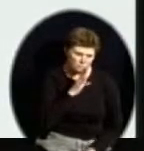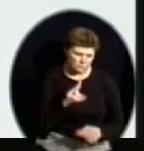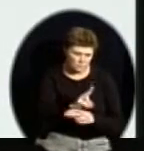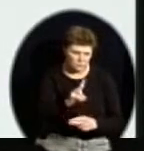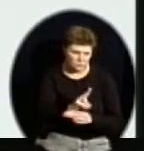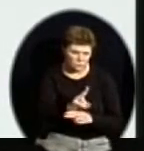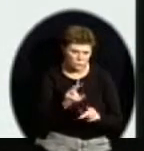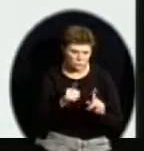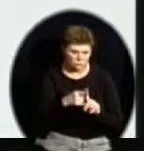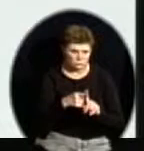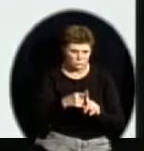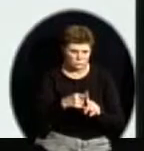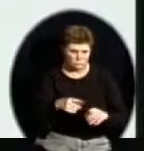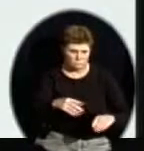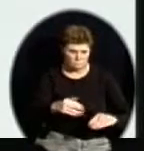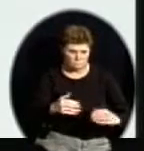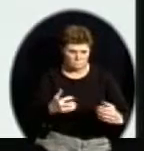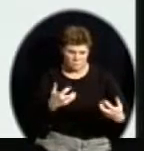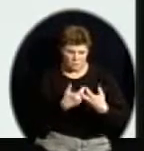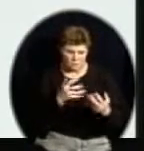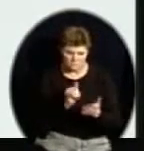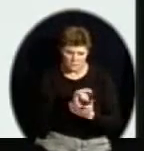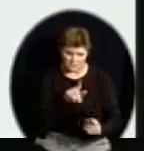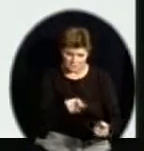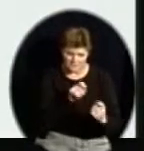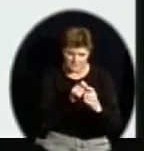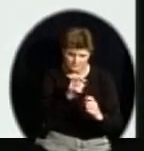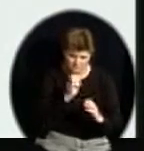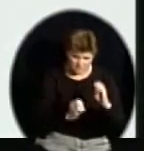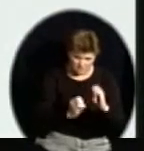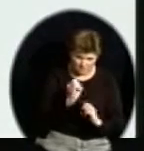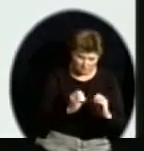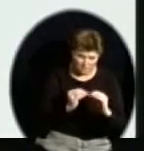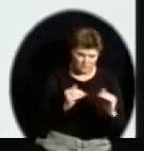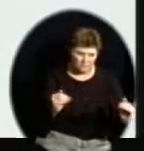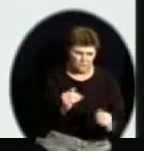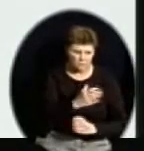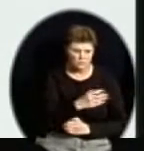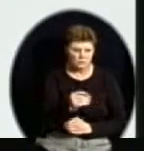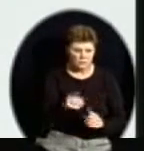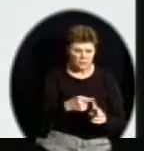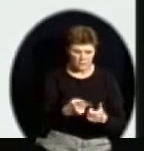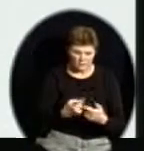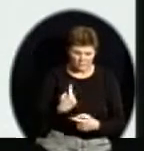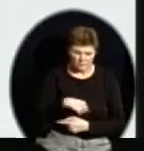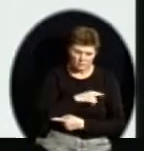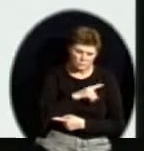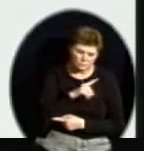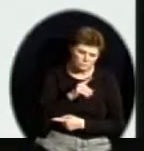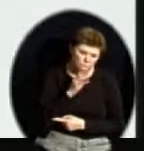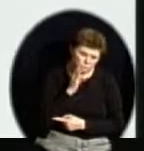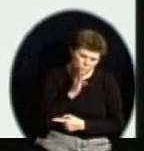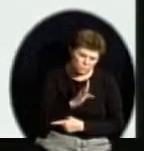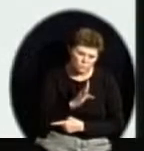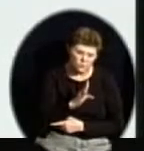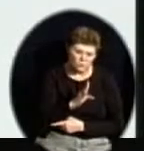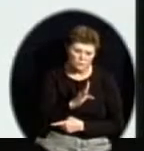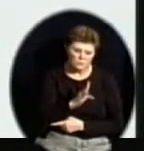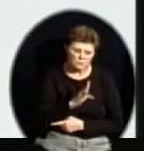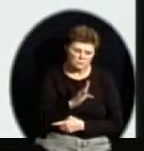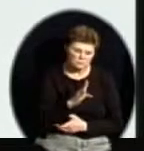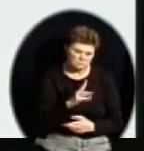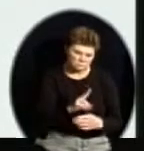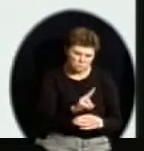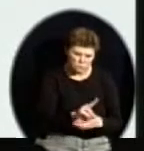state, and then based on federal mandate, have determined what the limit on that is. So only 1% of our total student population